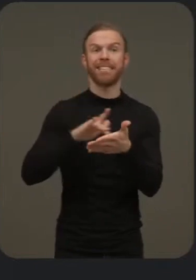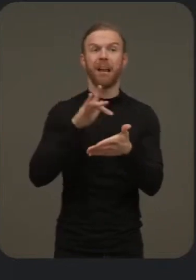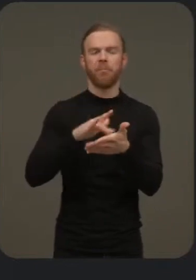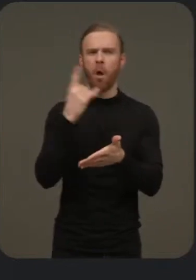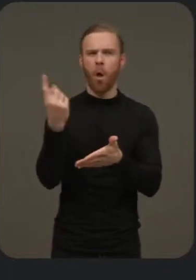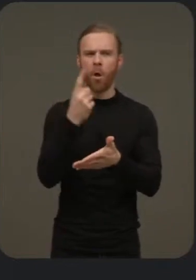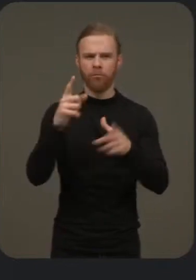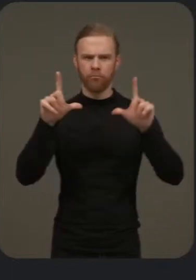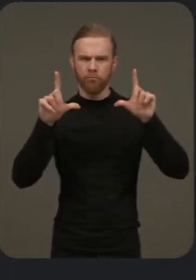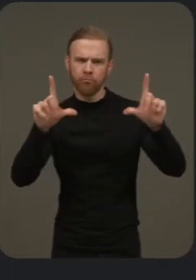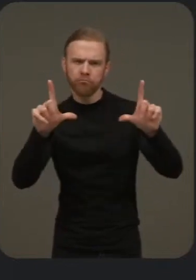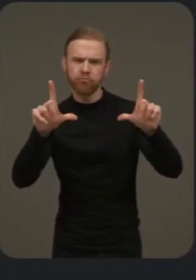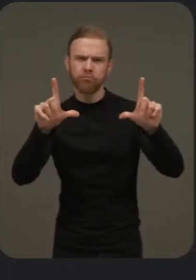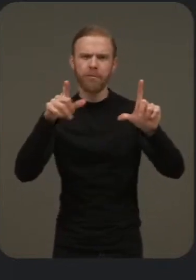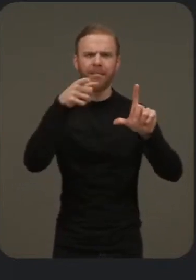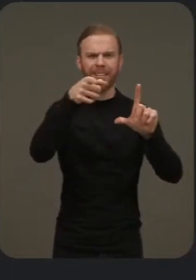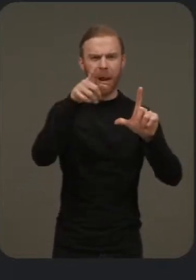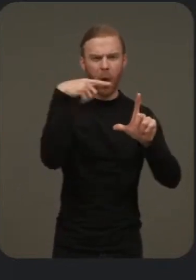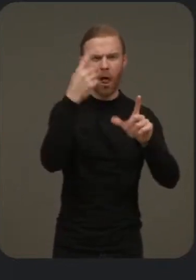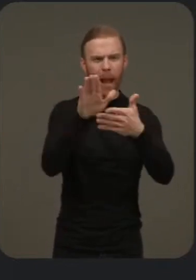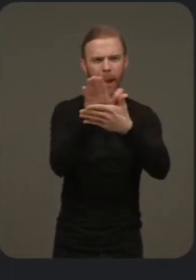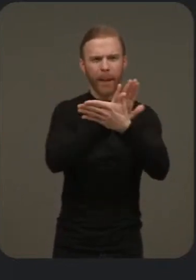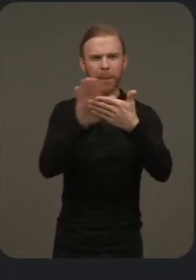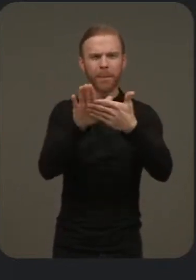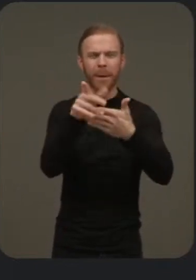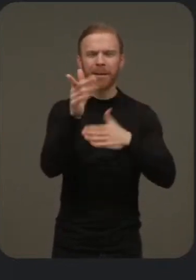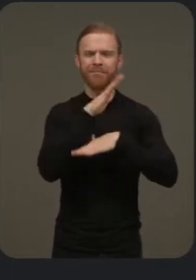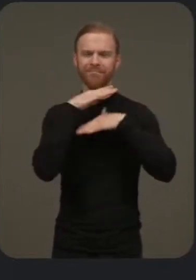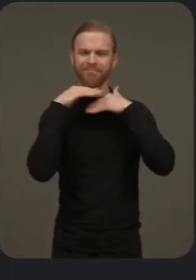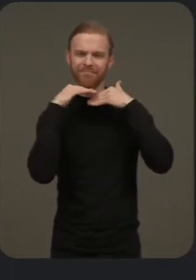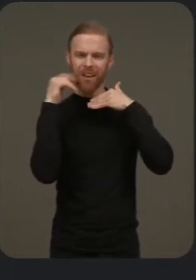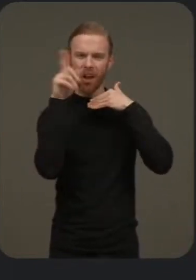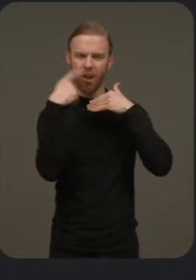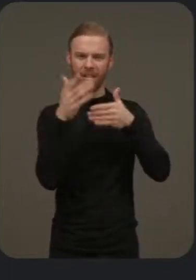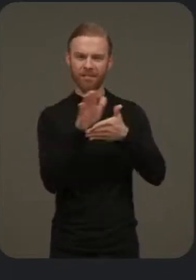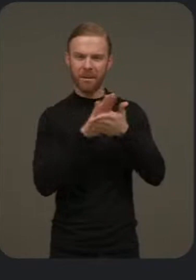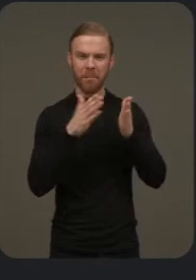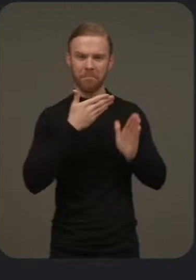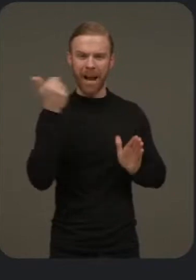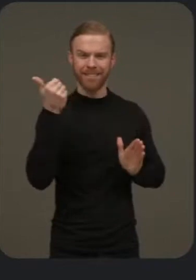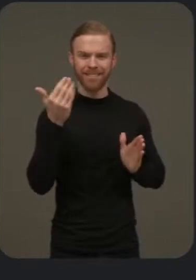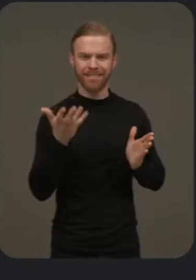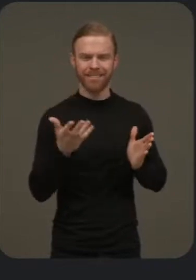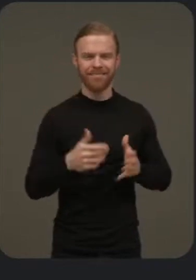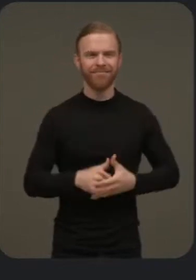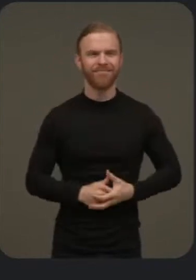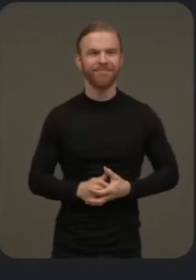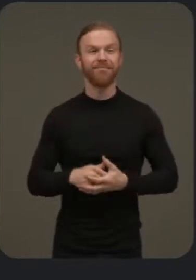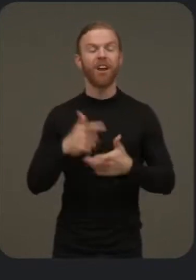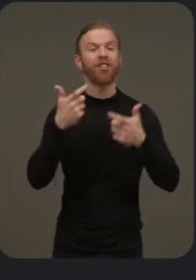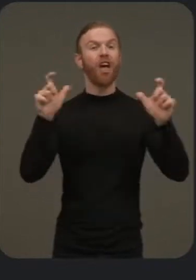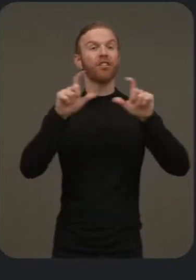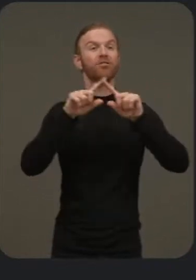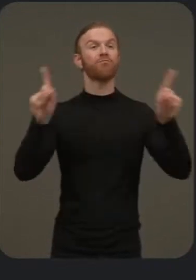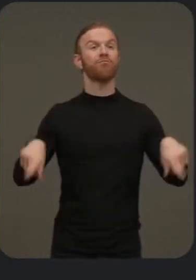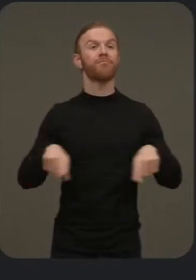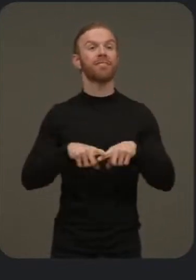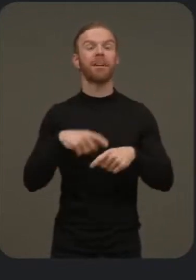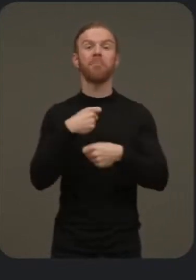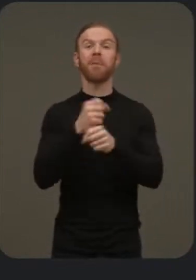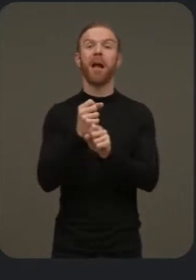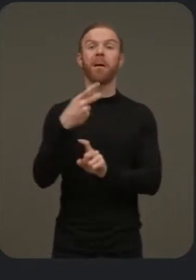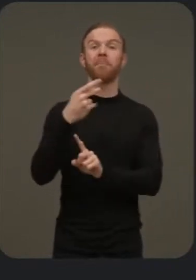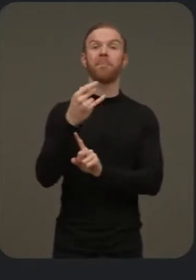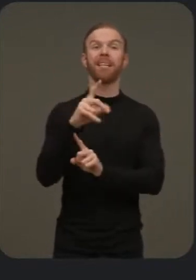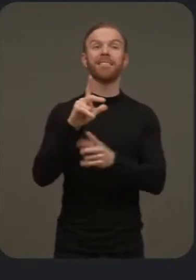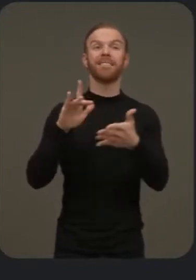in frame, in focus, and looking your best. The large screen makes Pixel Tablet